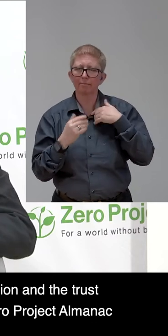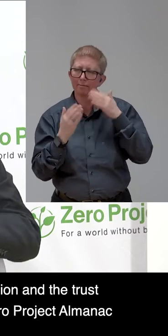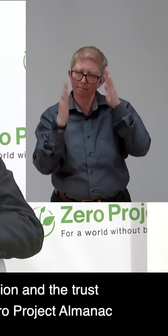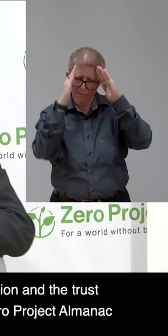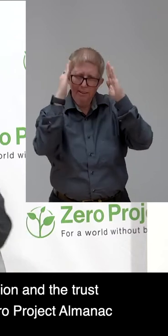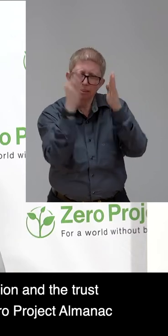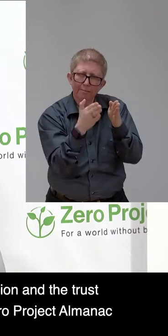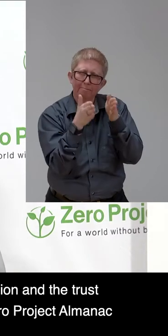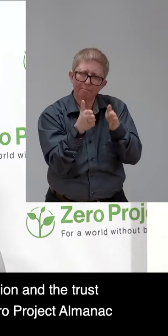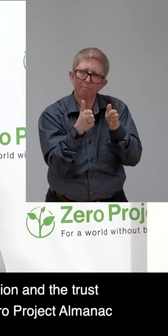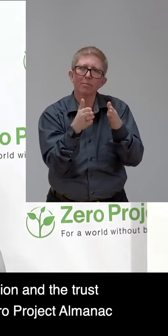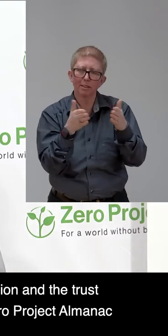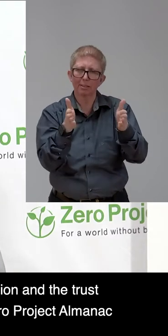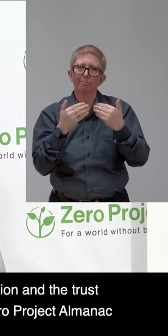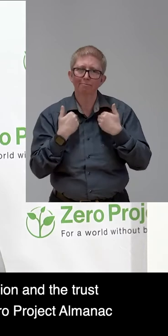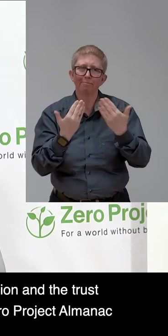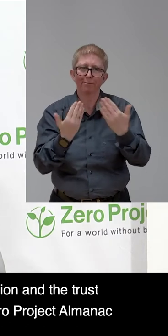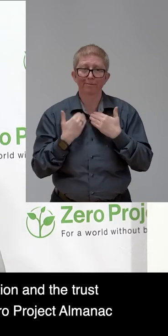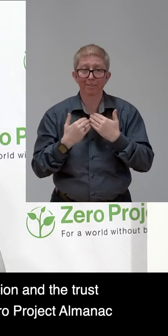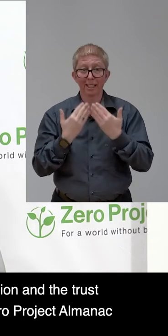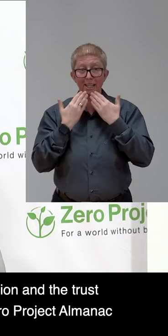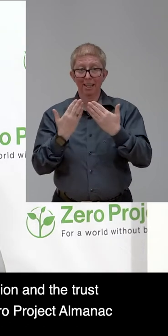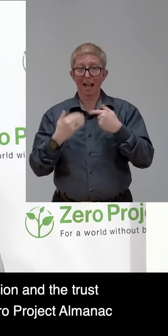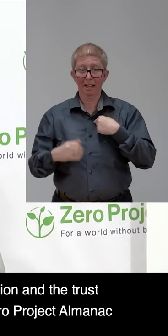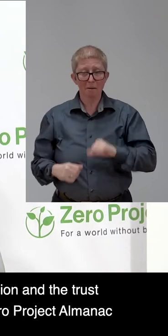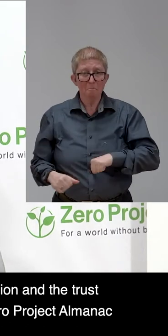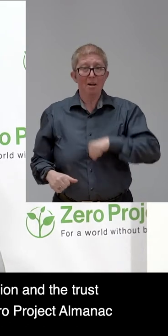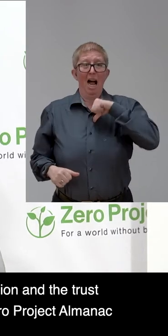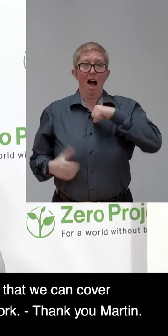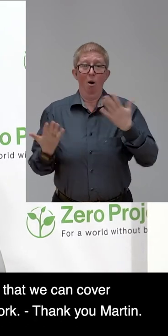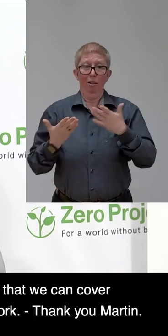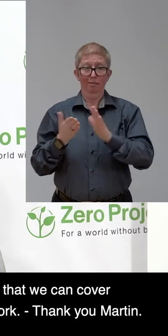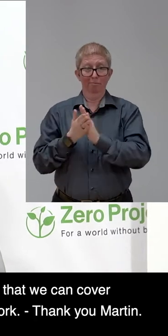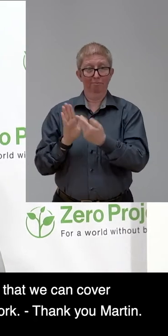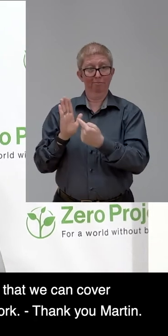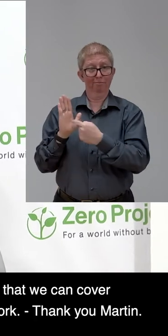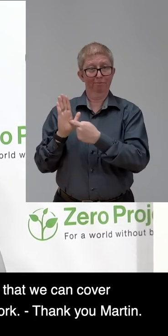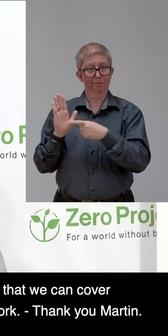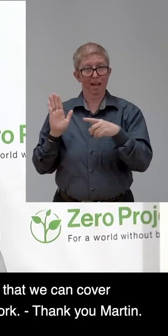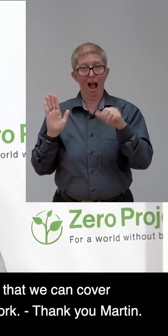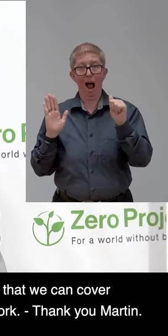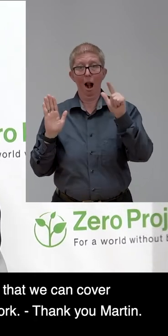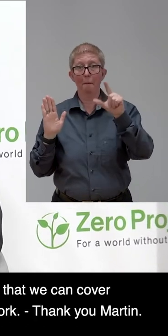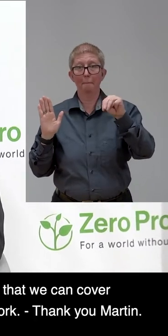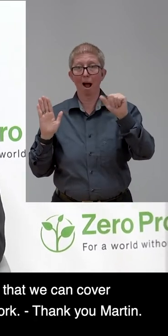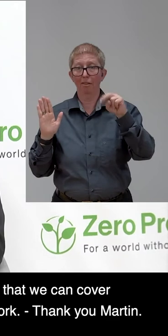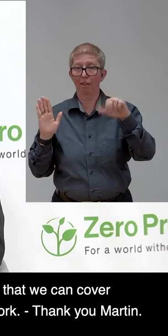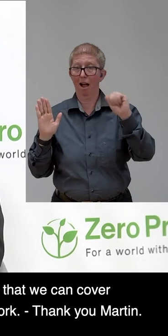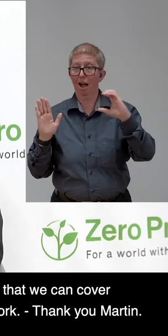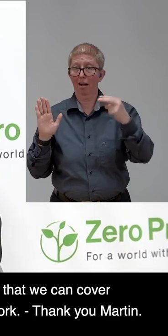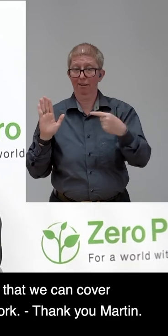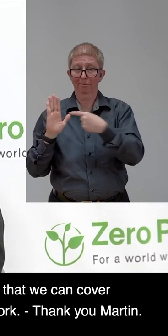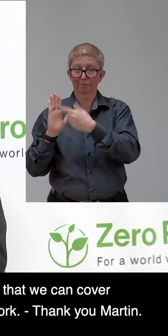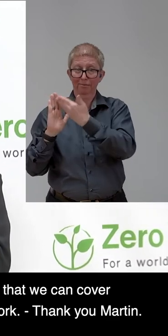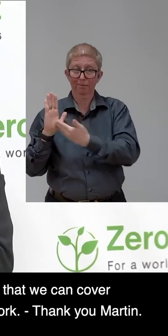And I'm also very proud that the Zero Project Almanac will be produced also in